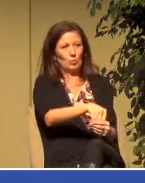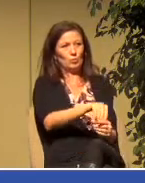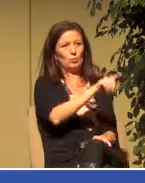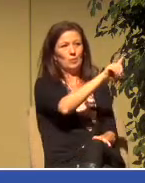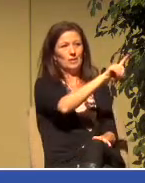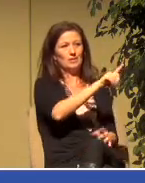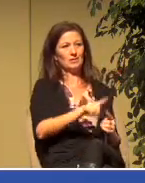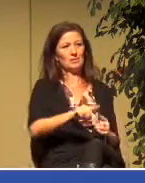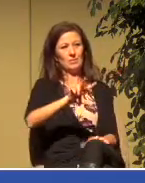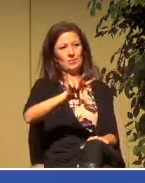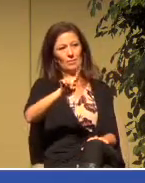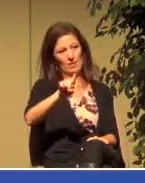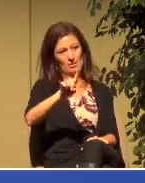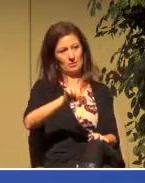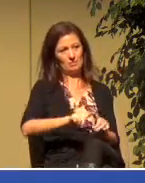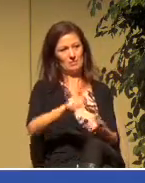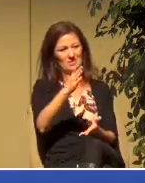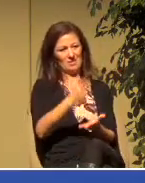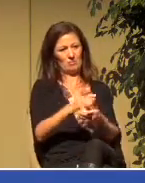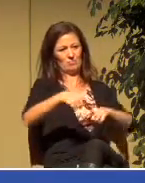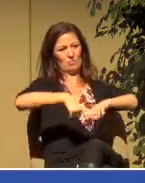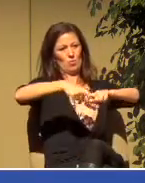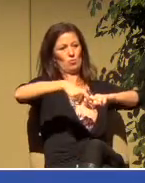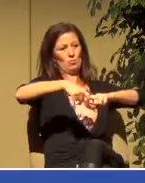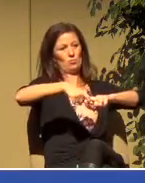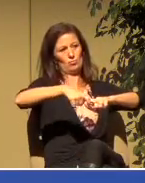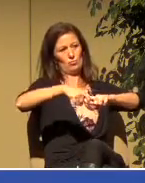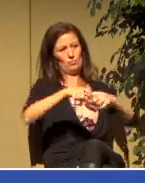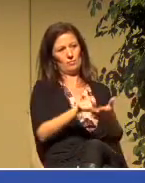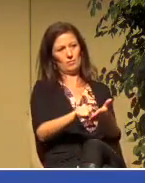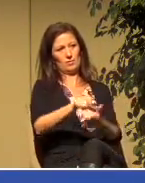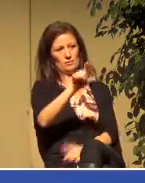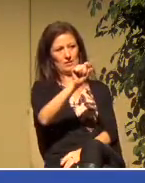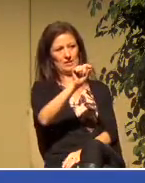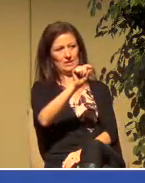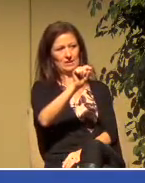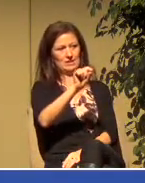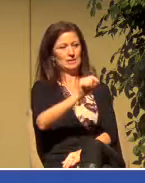I'm going to stop at verse 20.